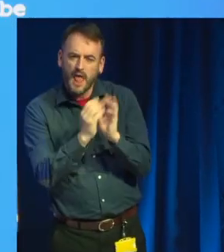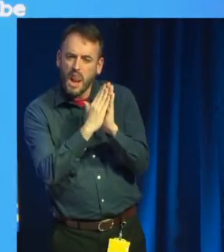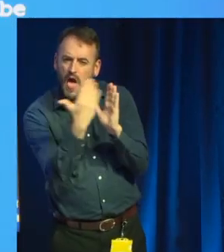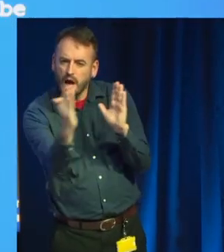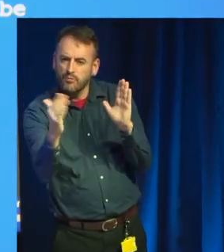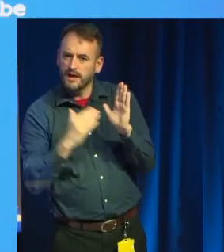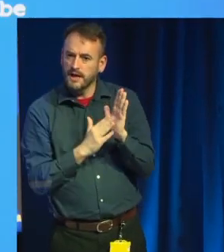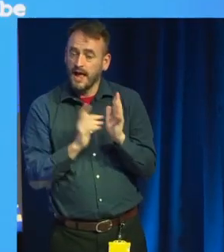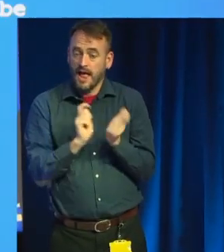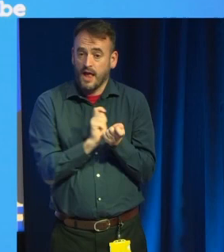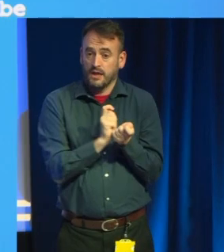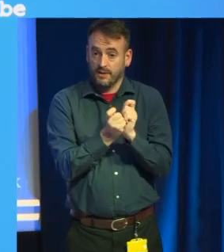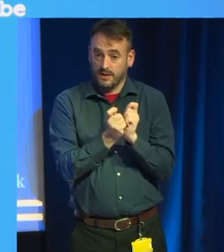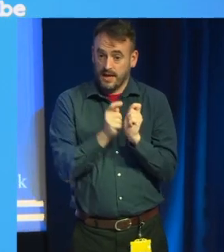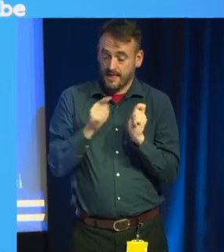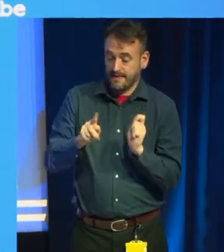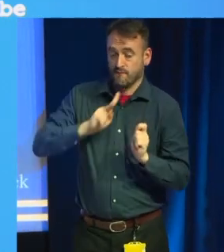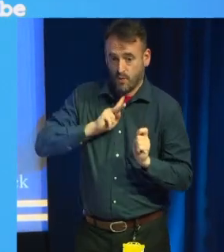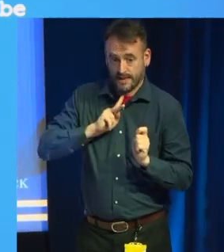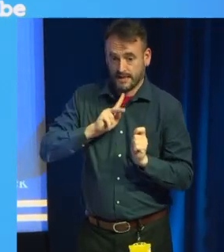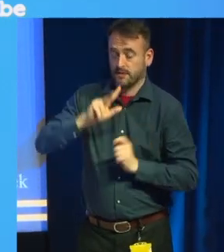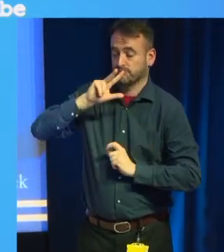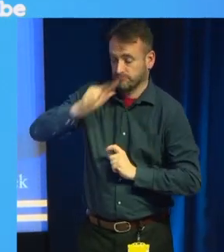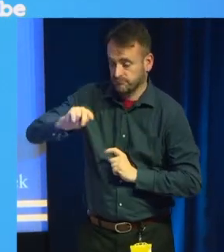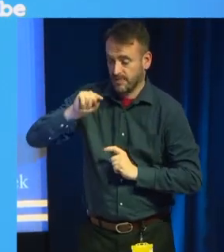this voice, say that, switch into this voice, say this.